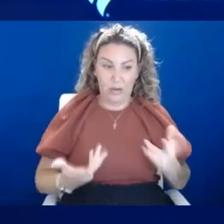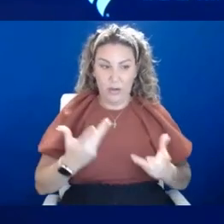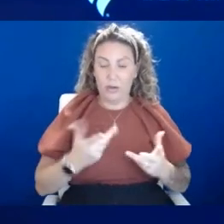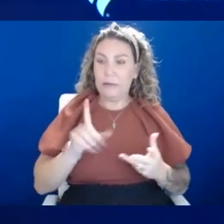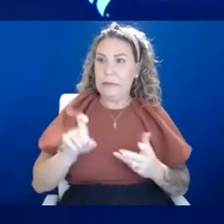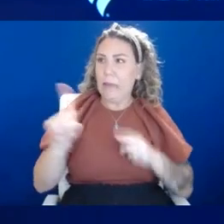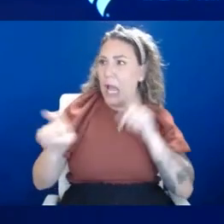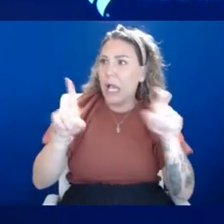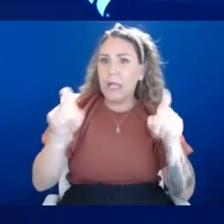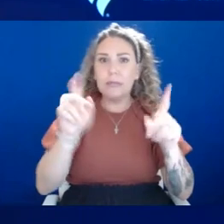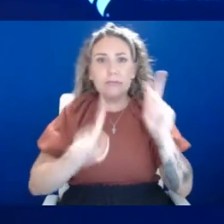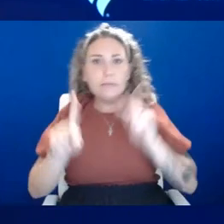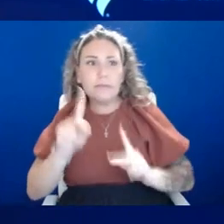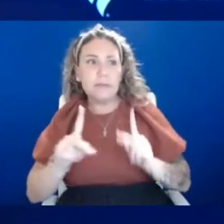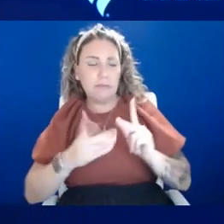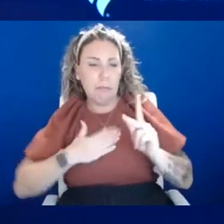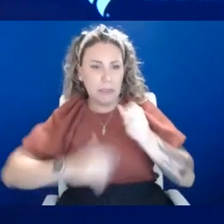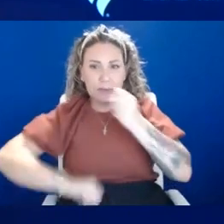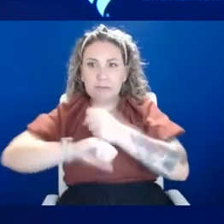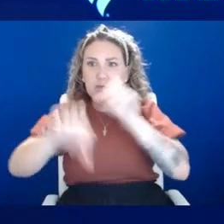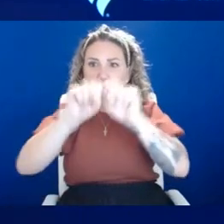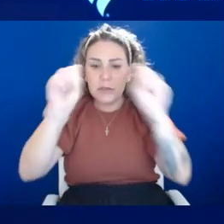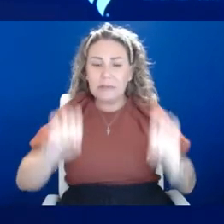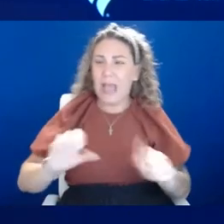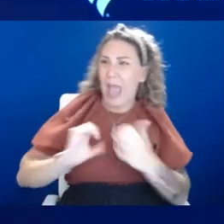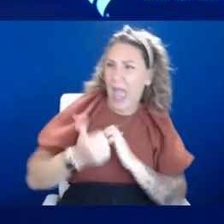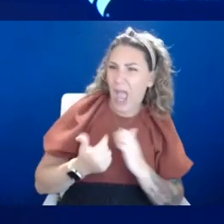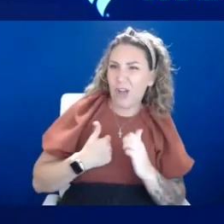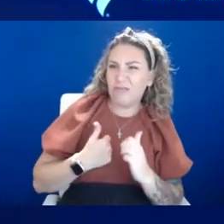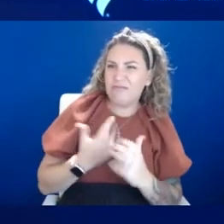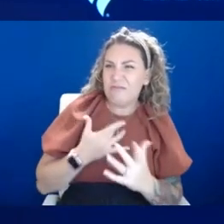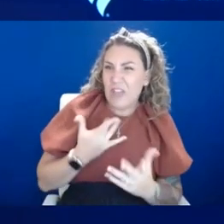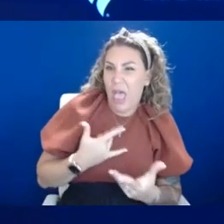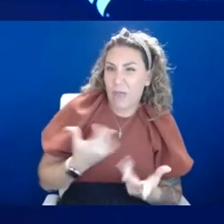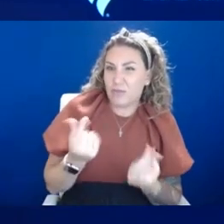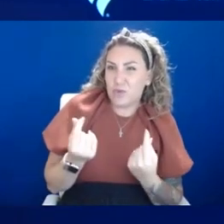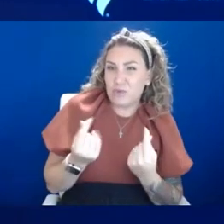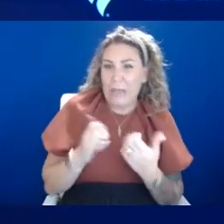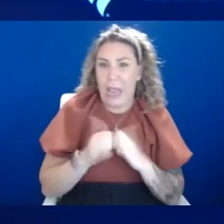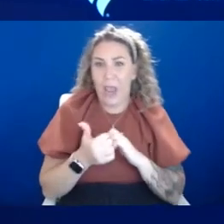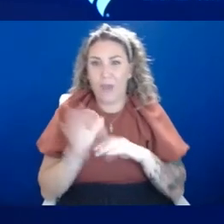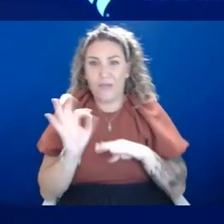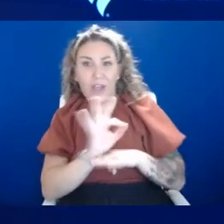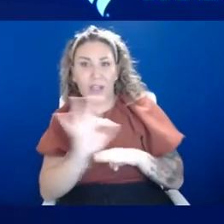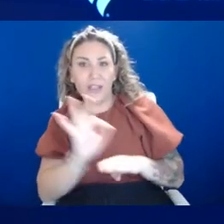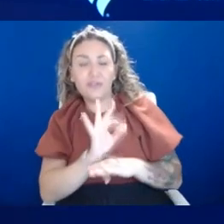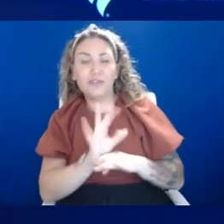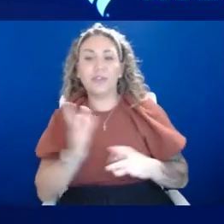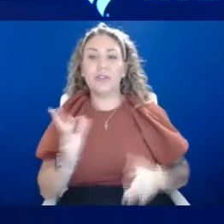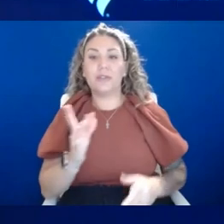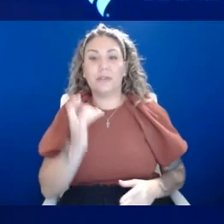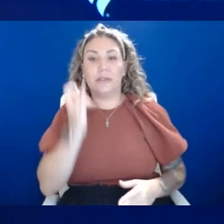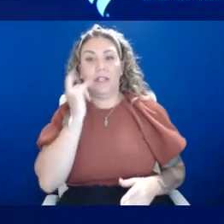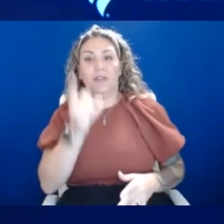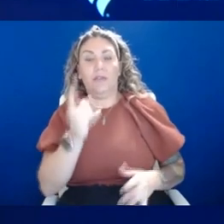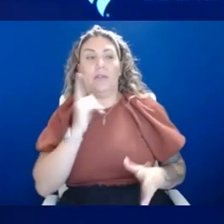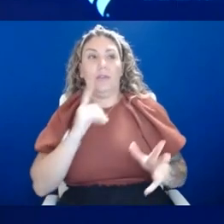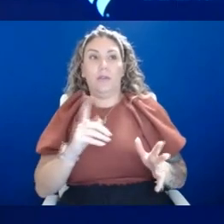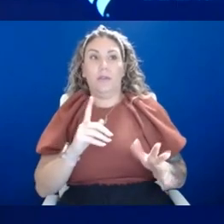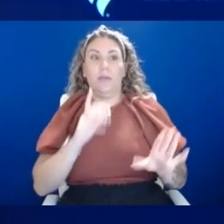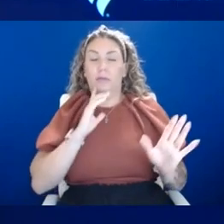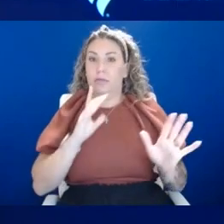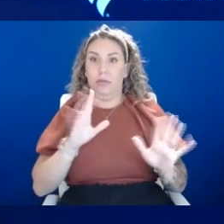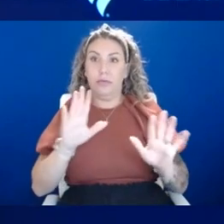people that are close to you to say, how do you think I'm doing? How do you think I'm functioning? And if they think that you've really, you know, kind of dropped off this metaphorical cliff and